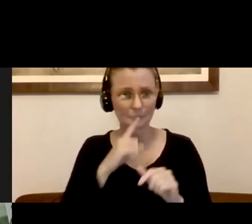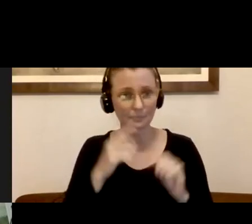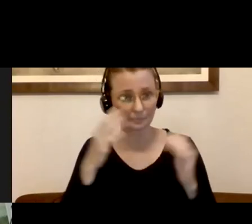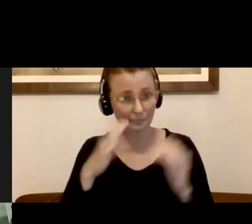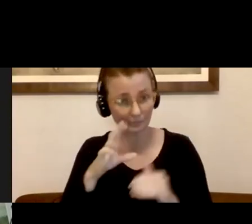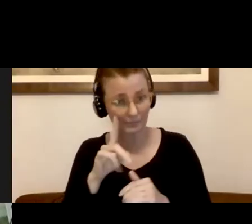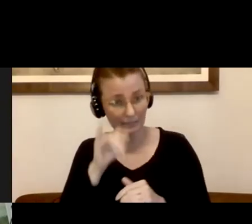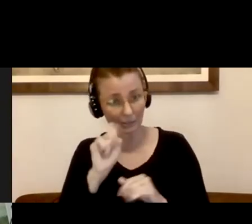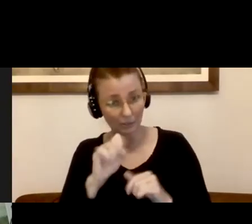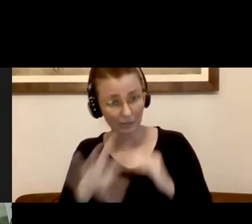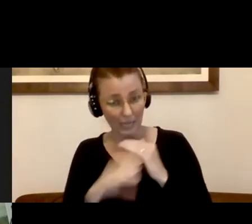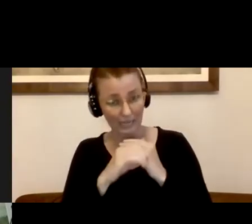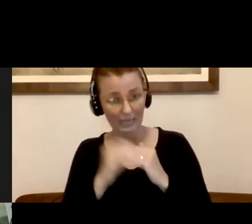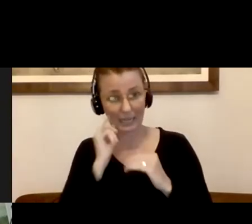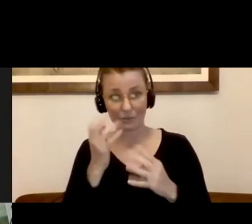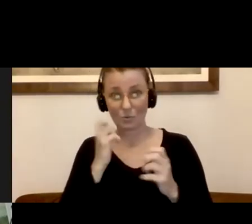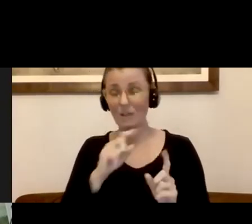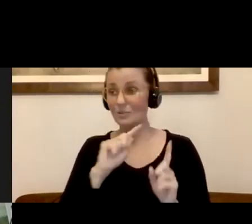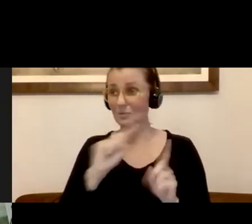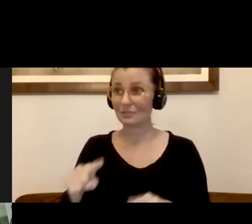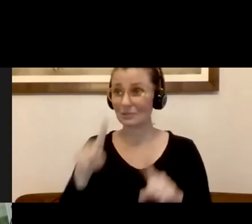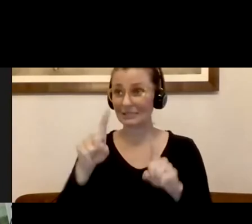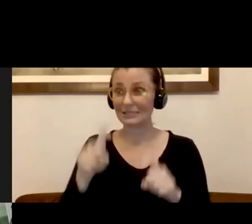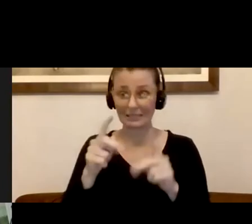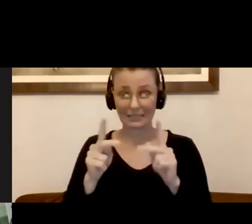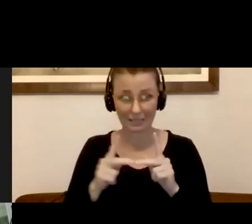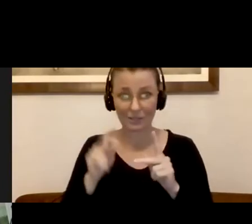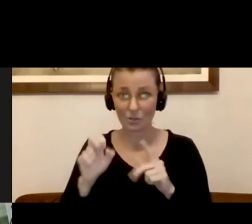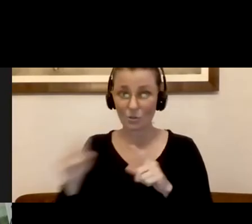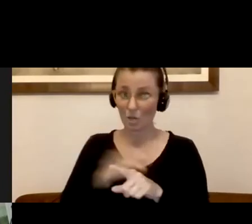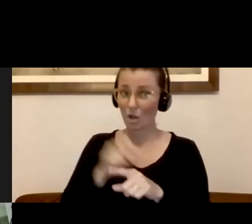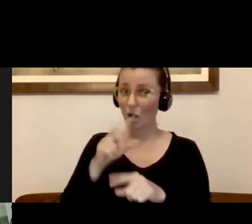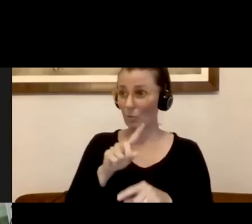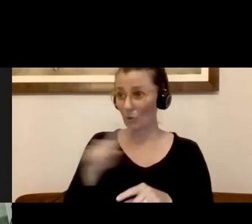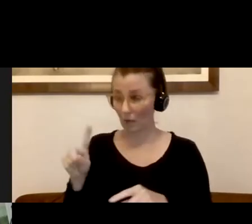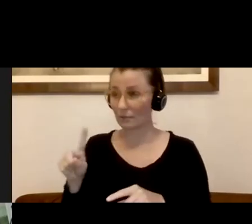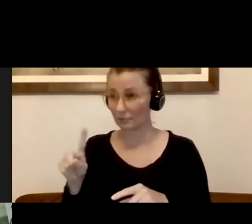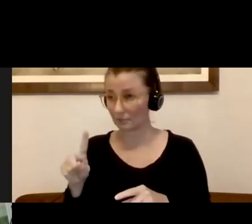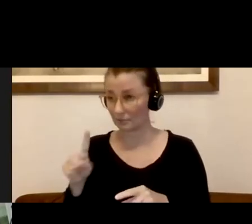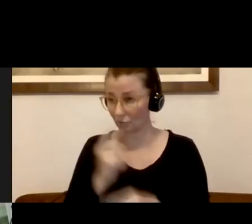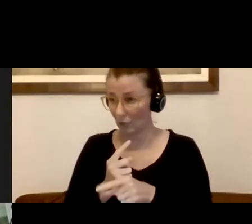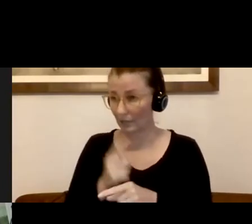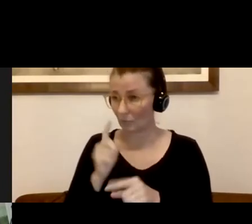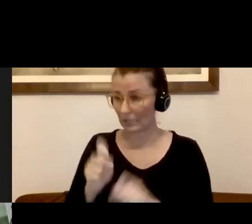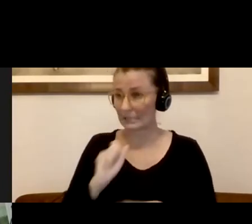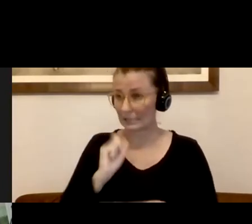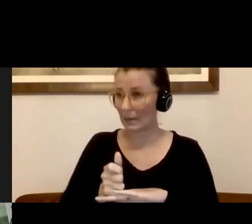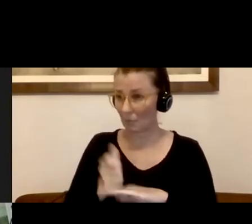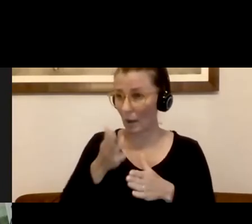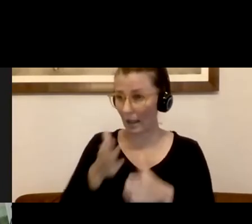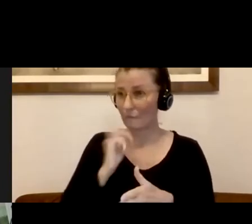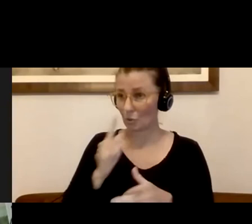this. If you want to get to a test site and you're having transportation issues, can call to be on one of the council on agents. Cindy, might correct. We can make arrangements for them. Absolutely.